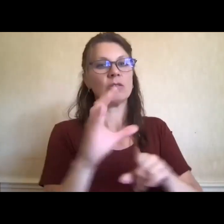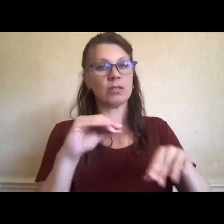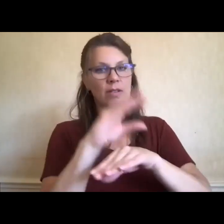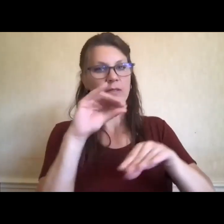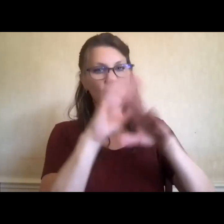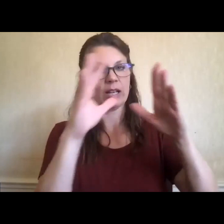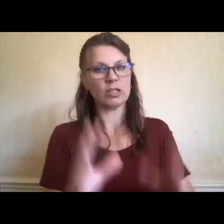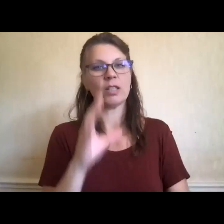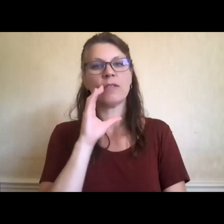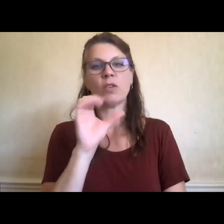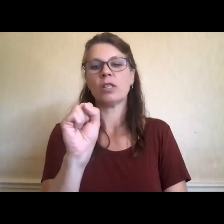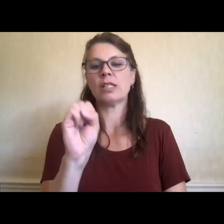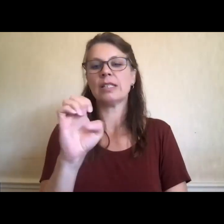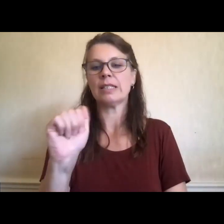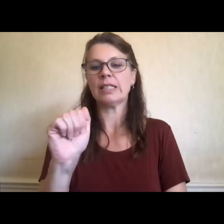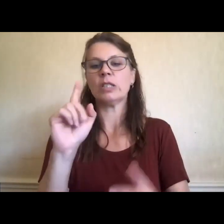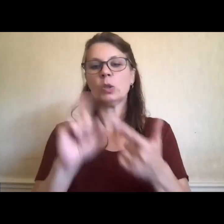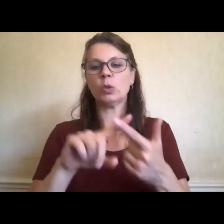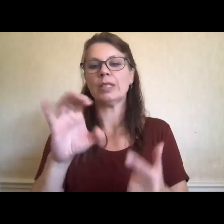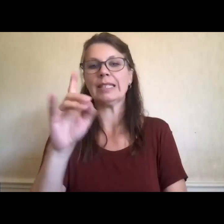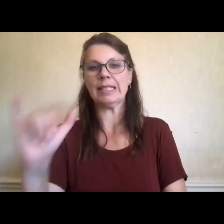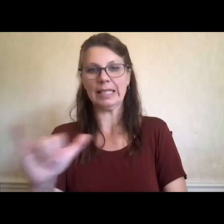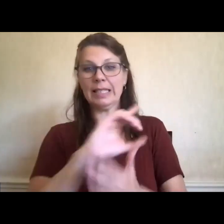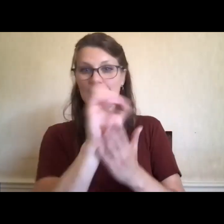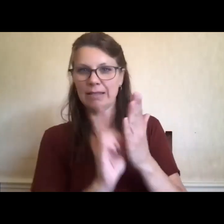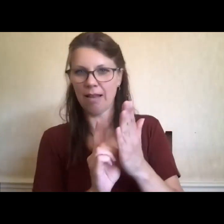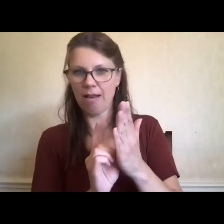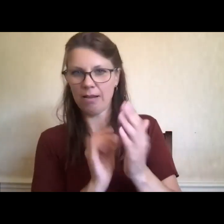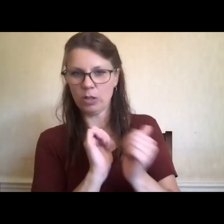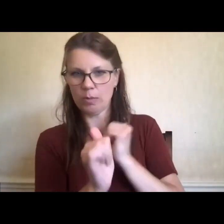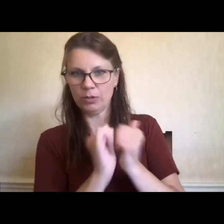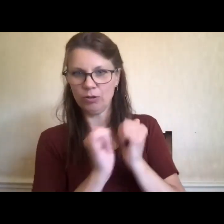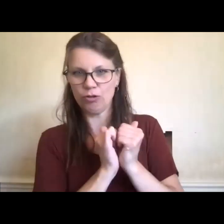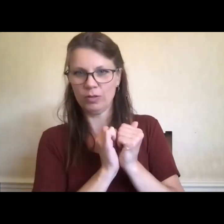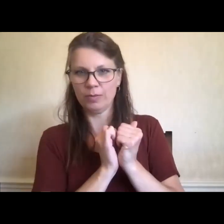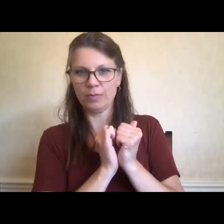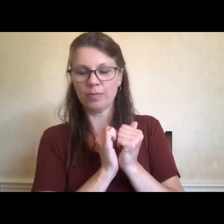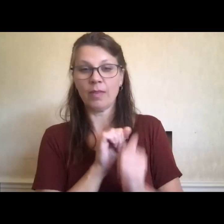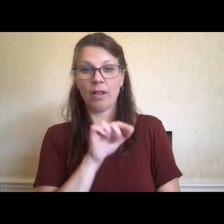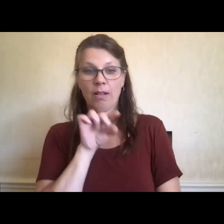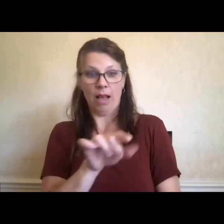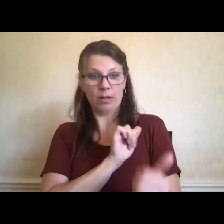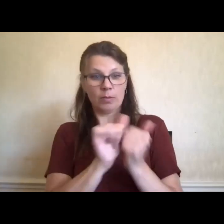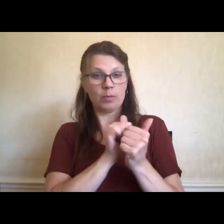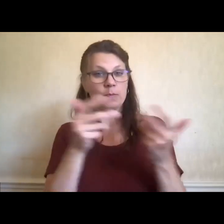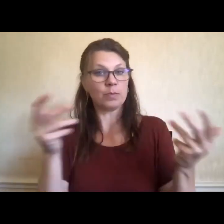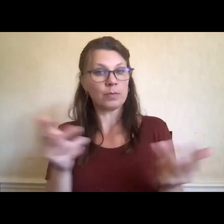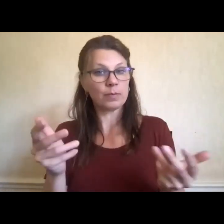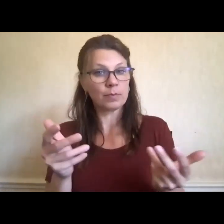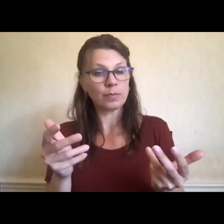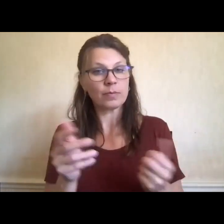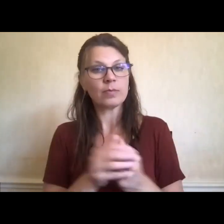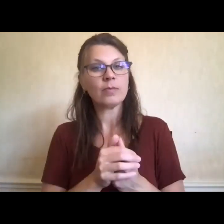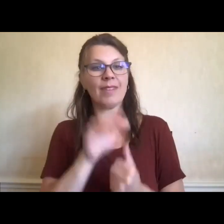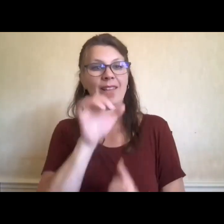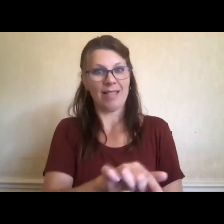Design Competition. And the Sea to City Design Competition is really what is bringing us